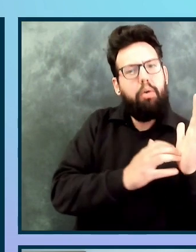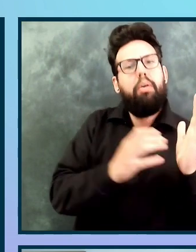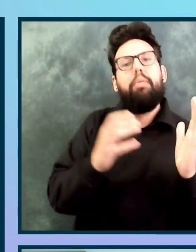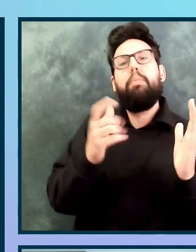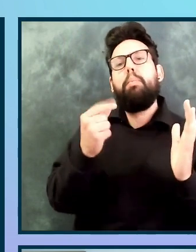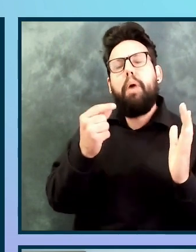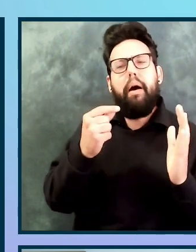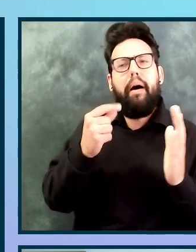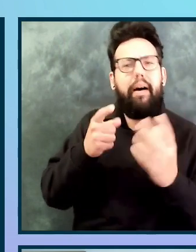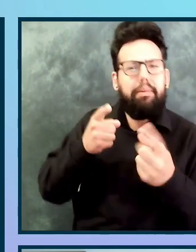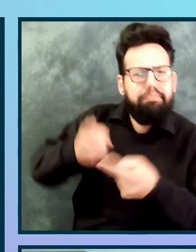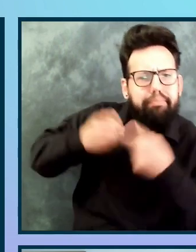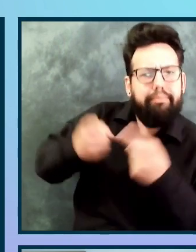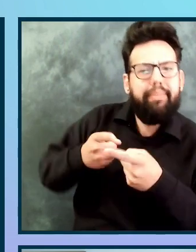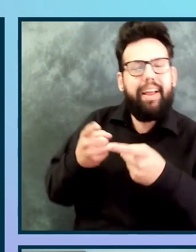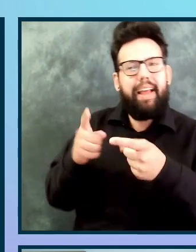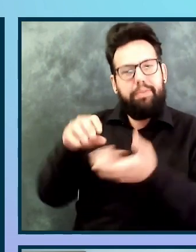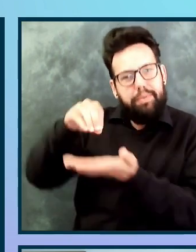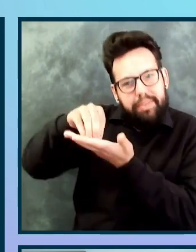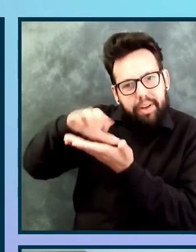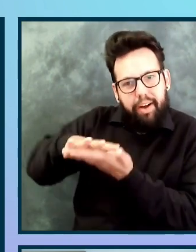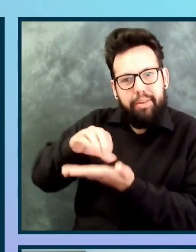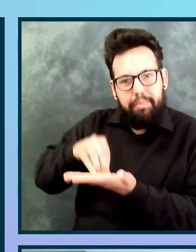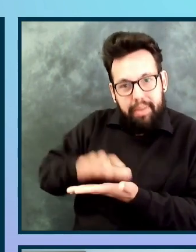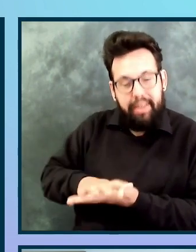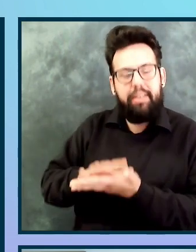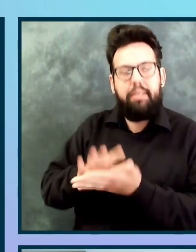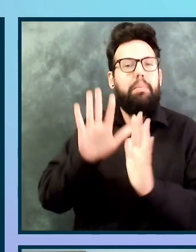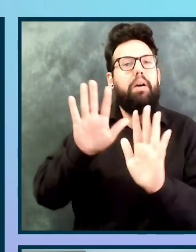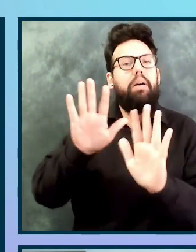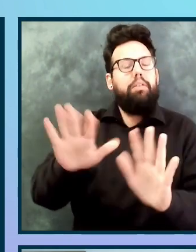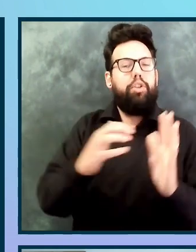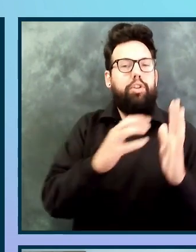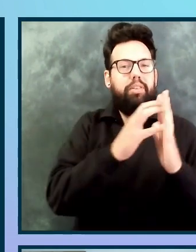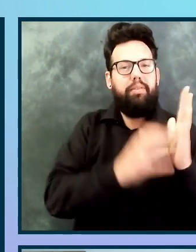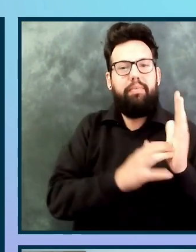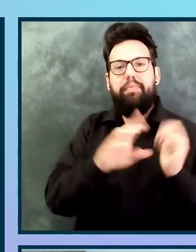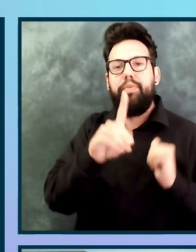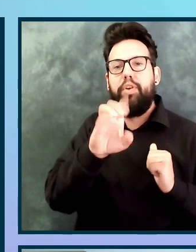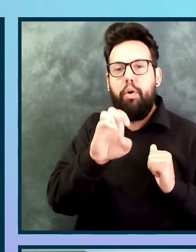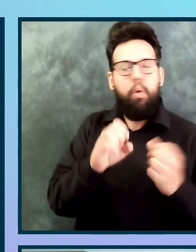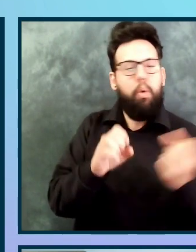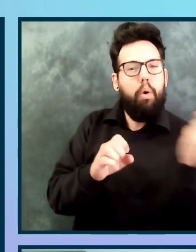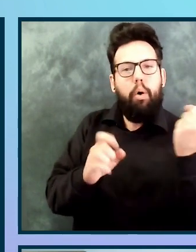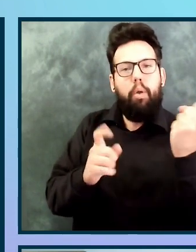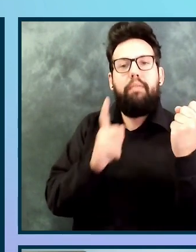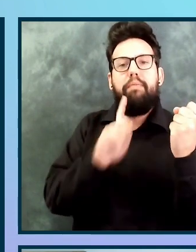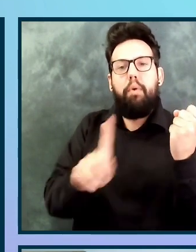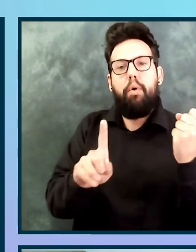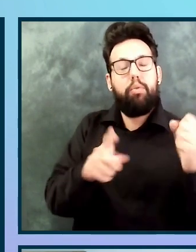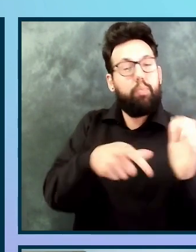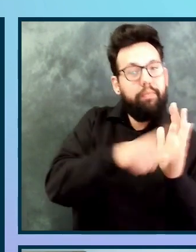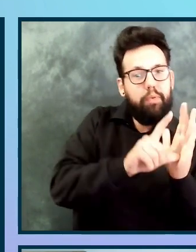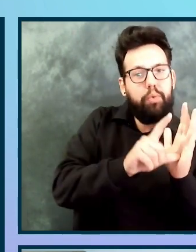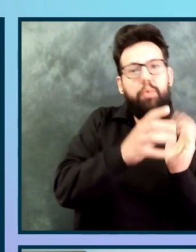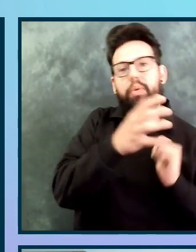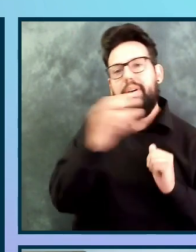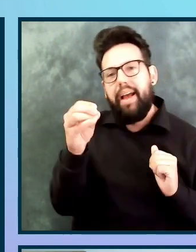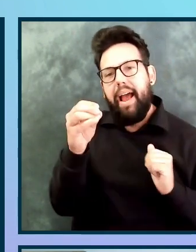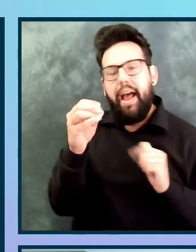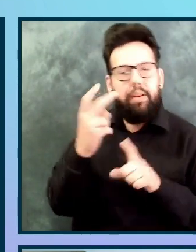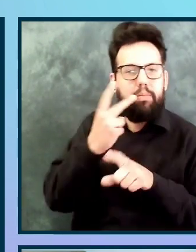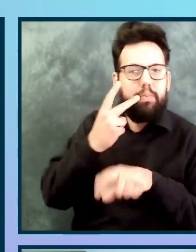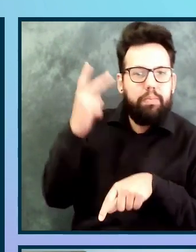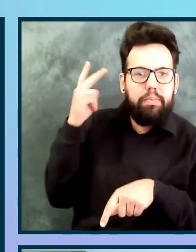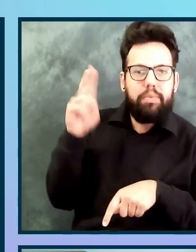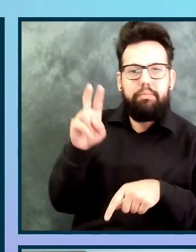do these pages, we're going to focus on the code during code reviews and team retrospectives. Because all of this is going to go into